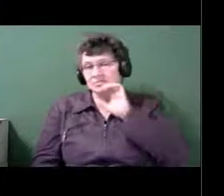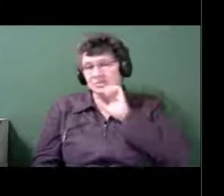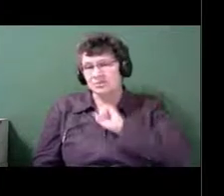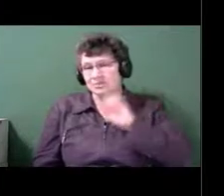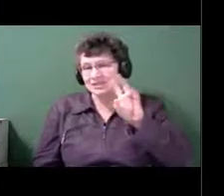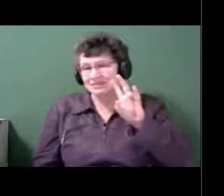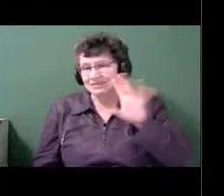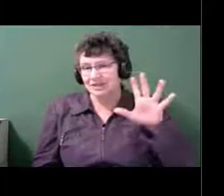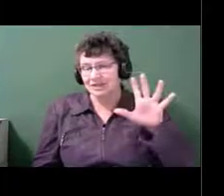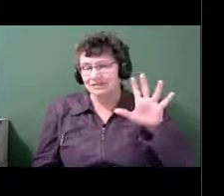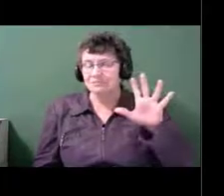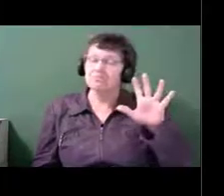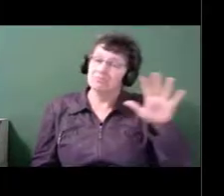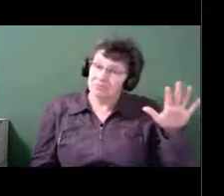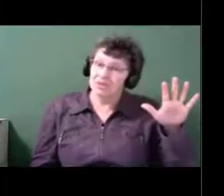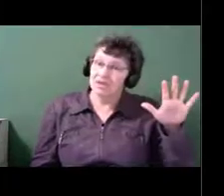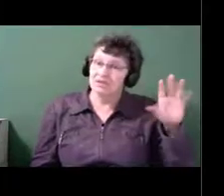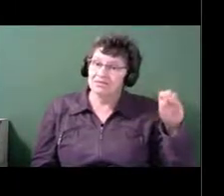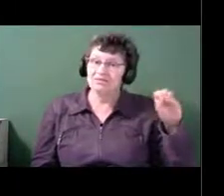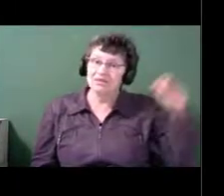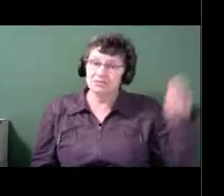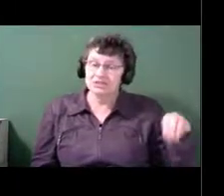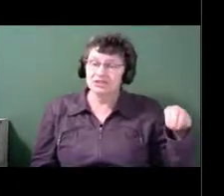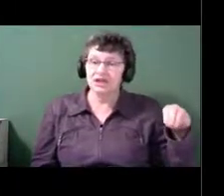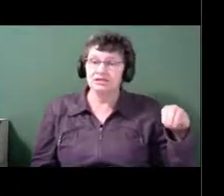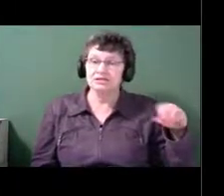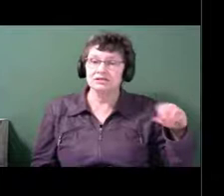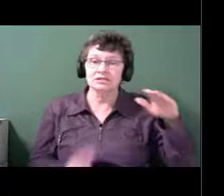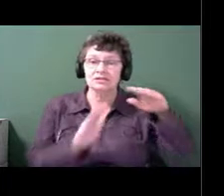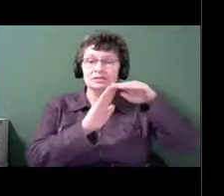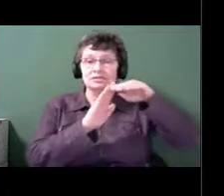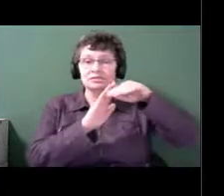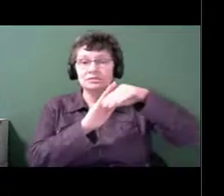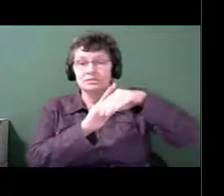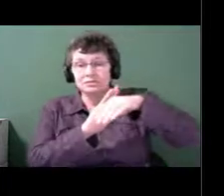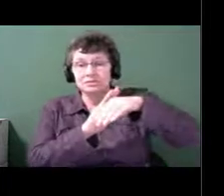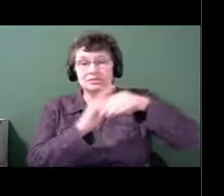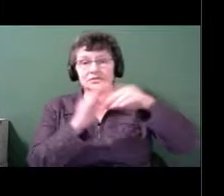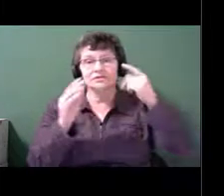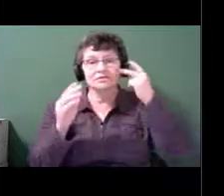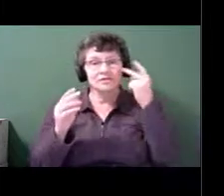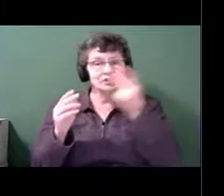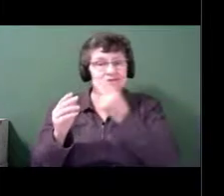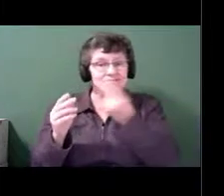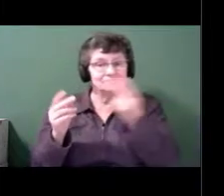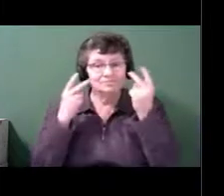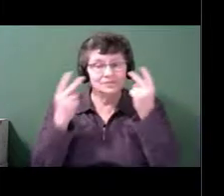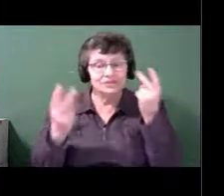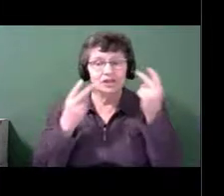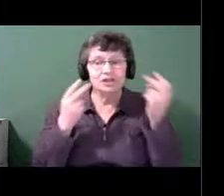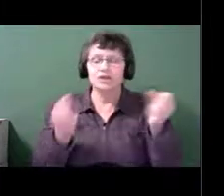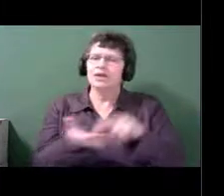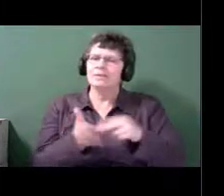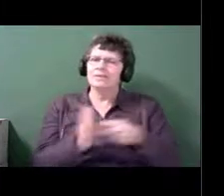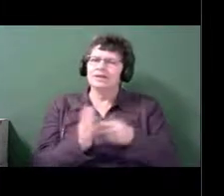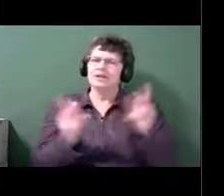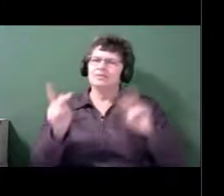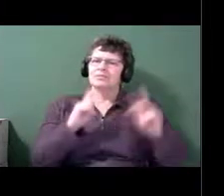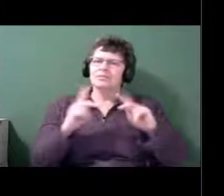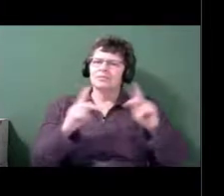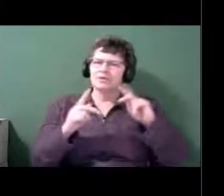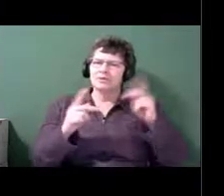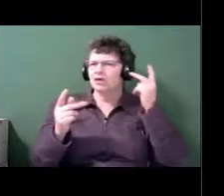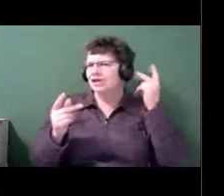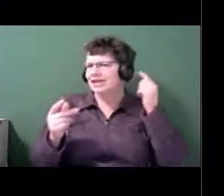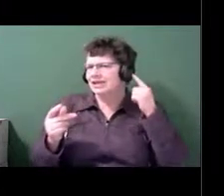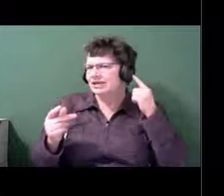more than half, the majority, start to have these issues in their mid-70s. Okay. Next slide.